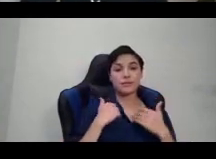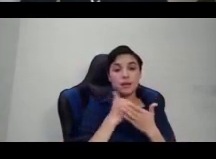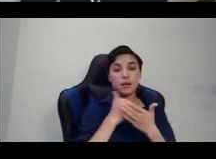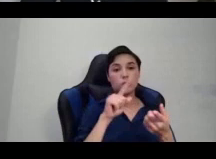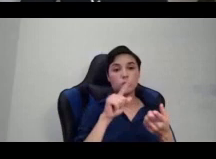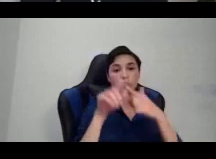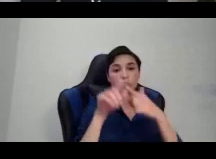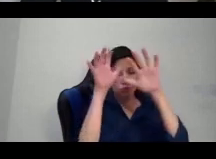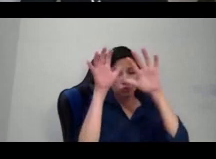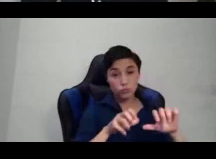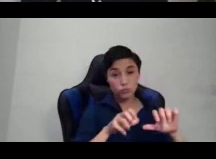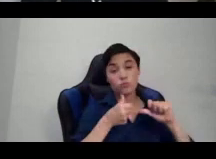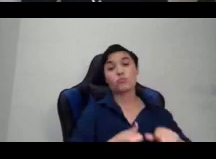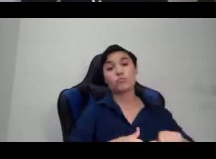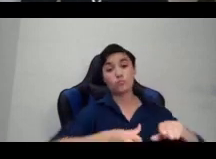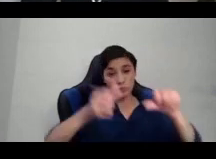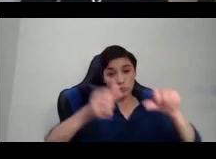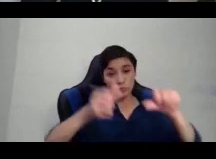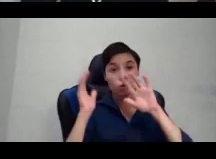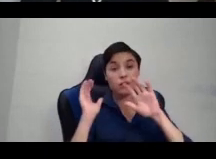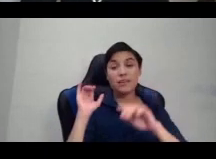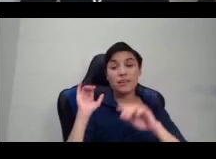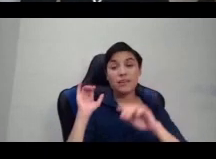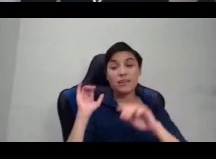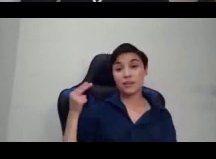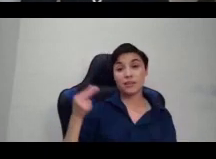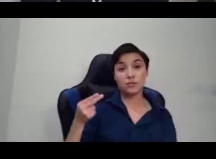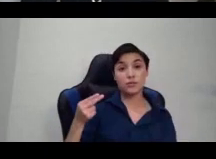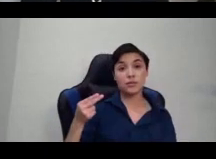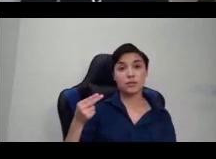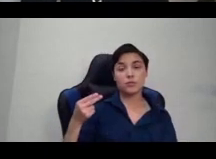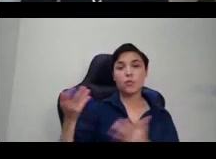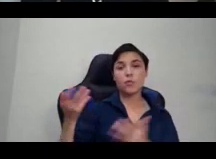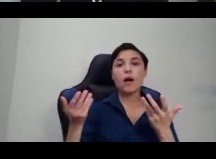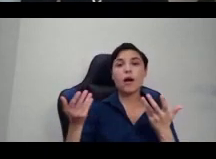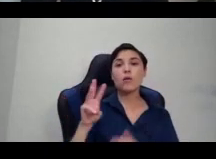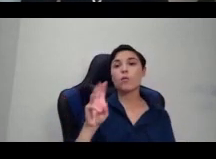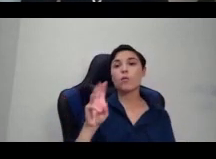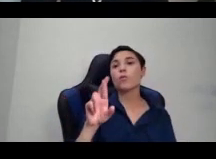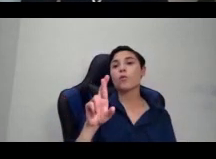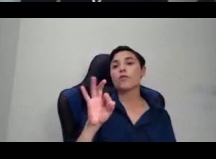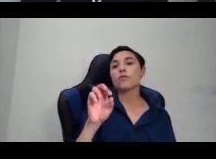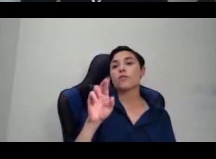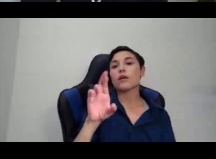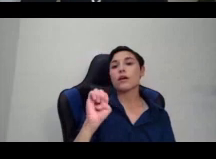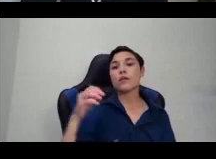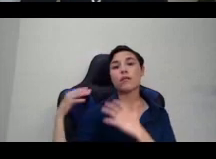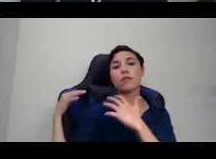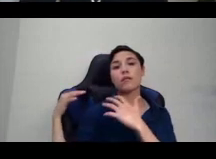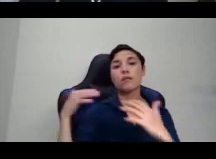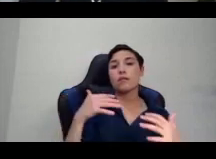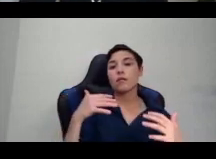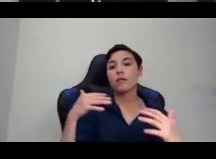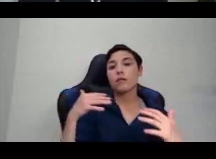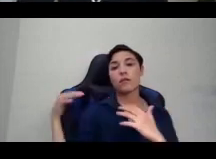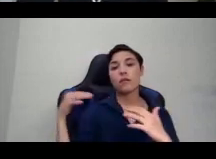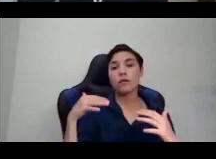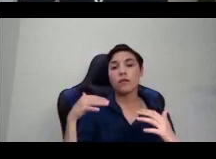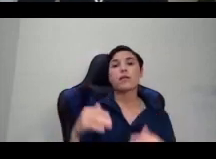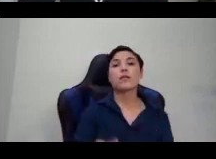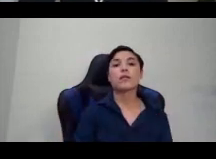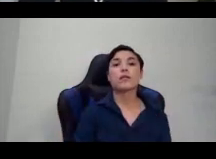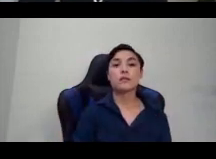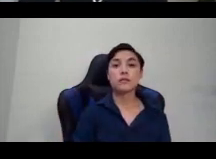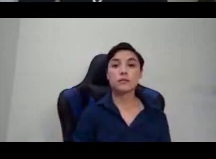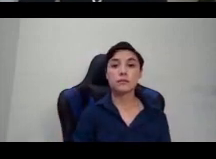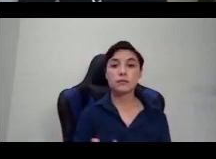against indigenous people. In 1513, one of the earliest incidents recorded